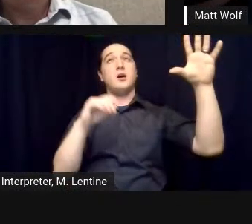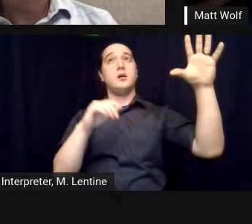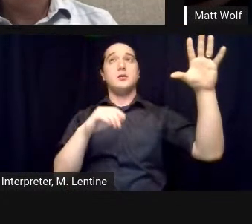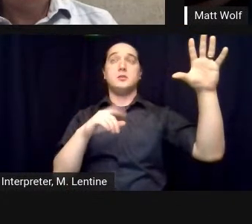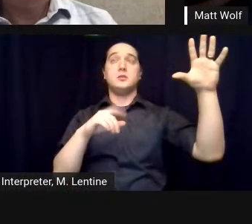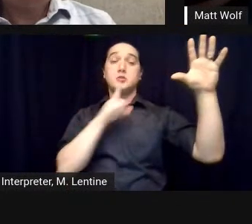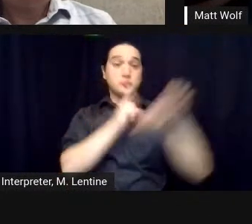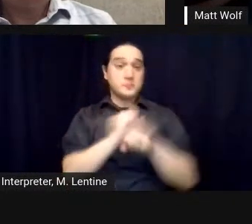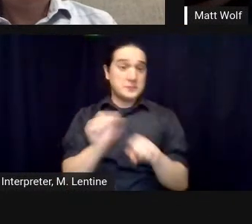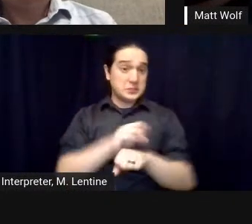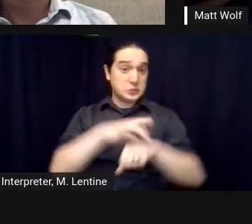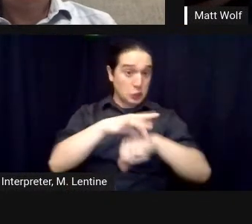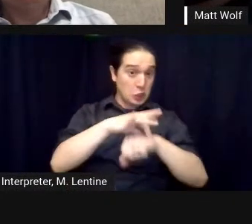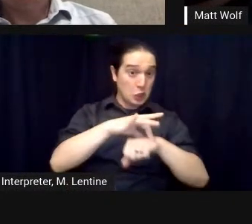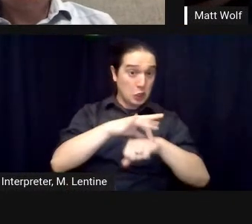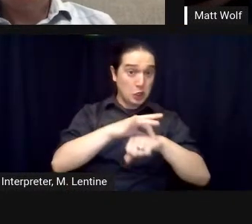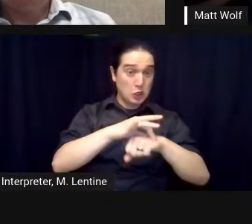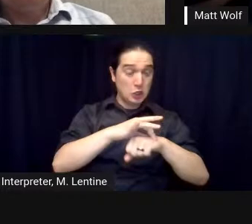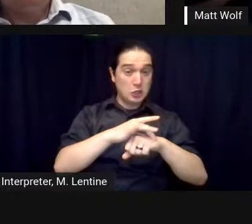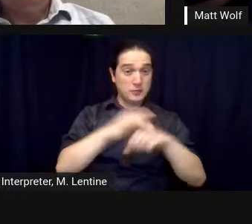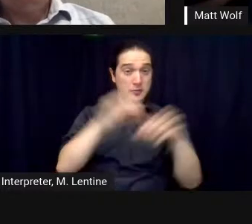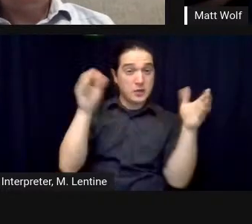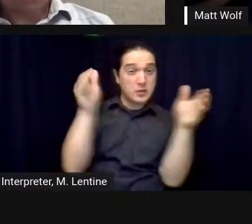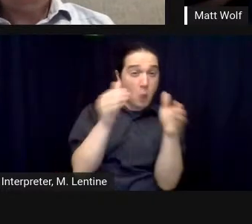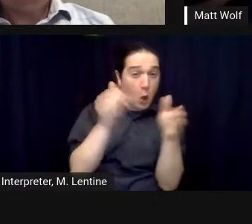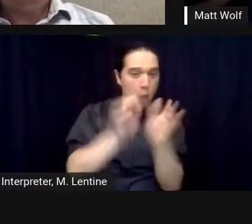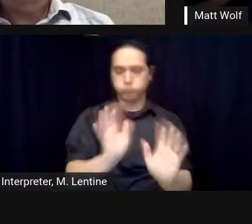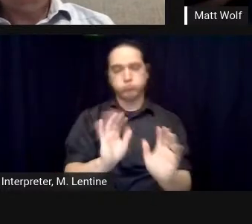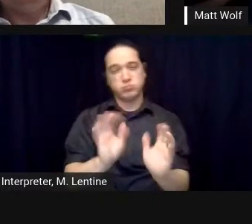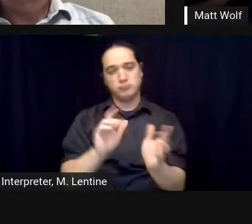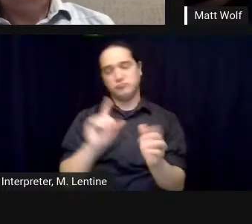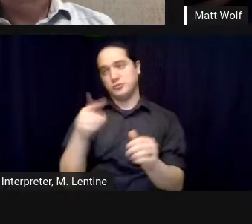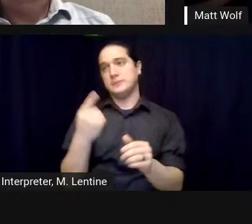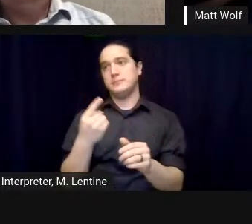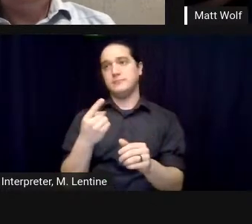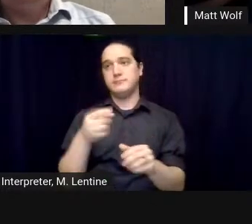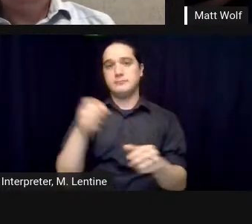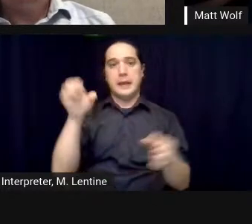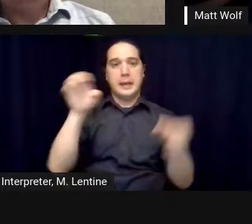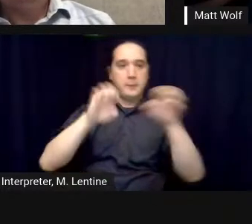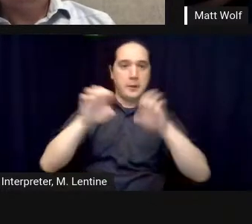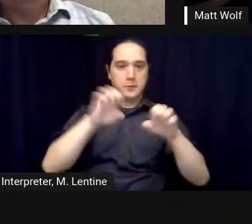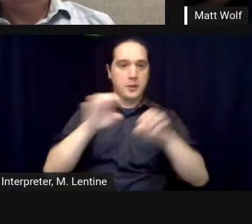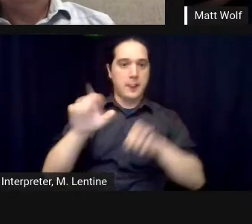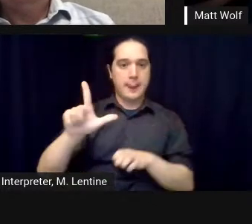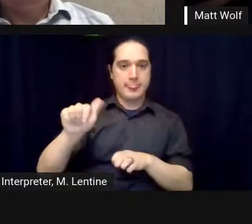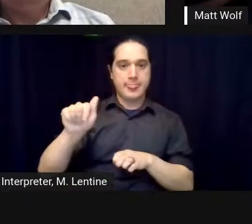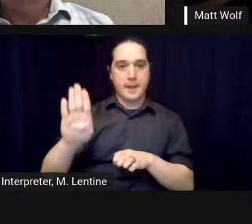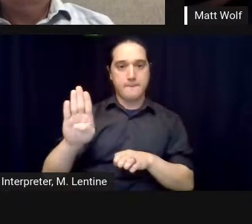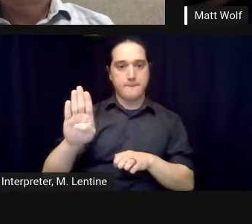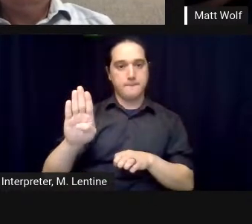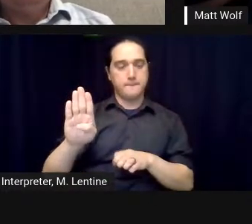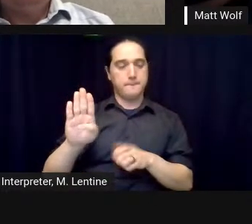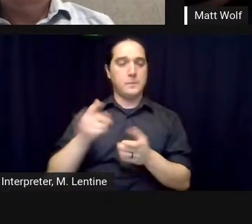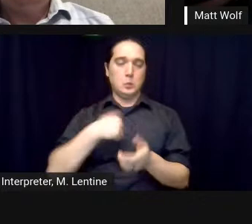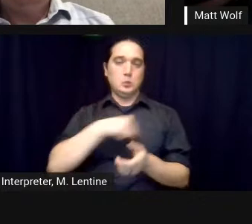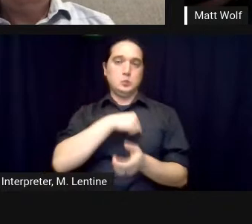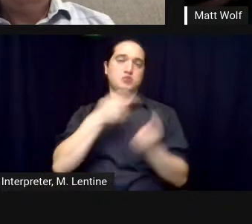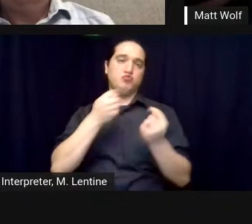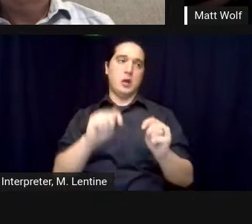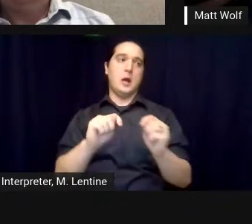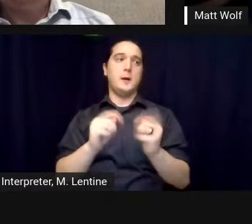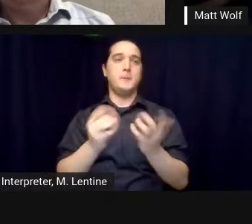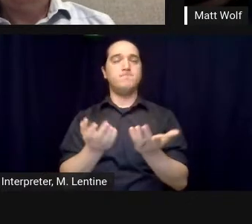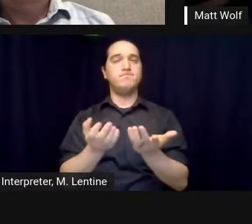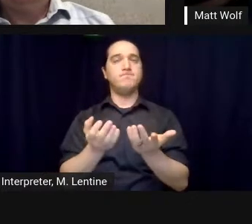it was really essential that we had a series of wilderness areas and the challenge for the ecologists were to make something that would have